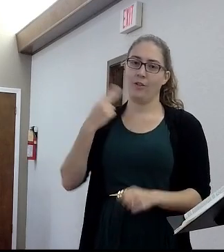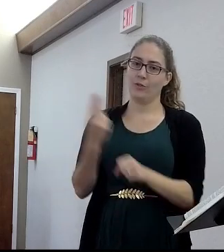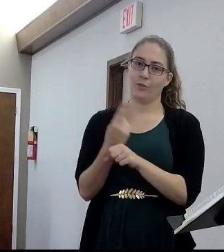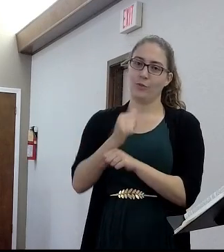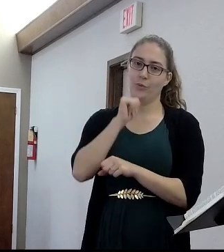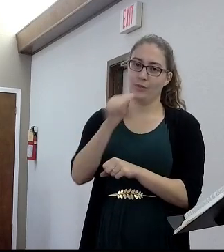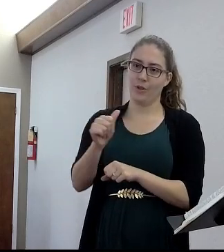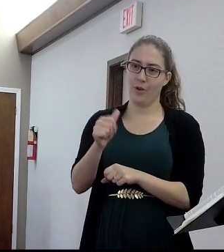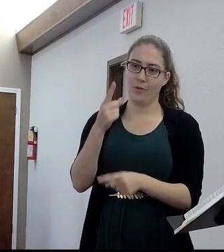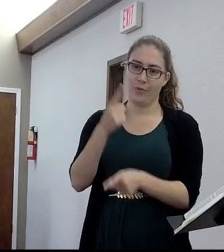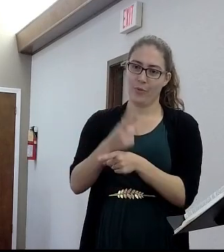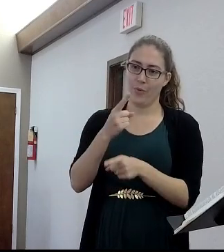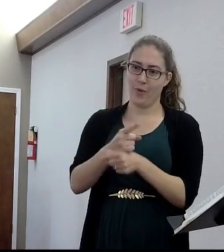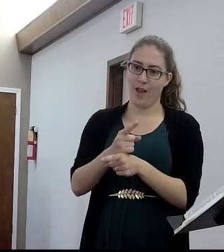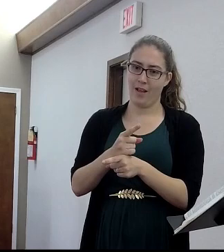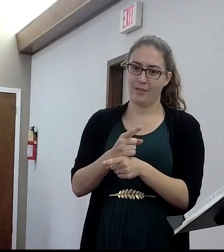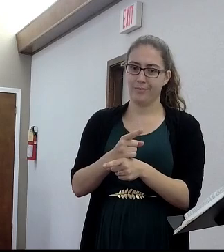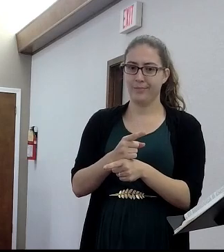purpose.